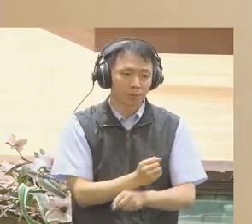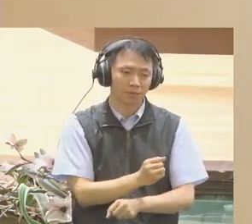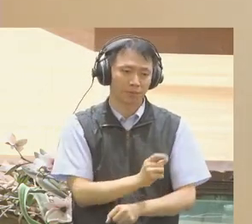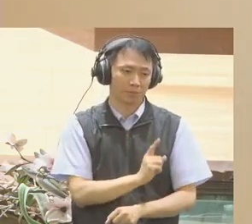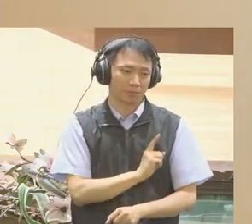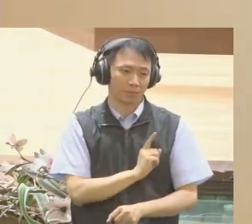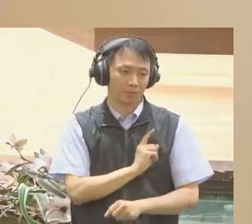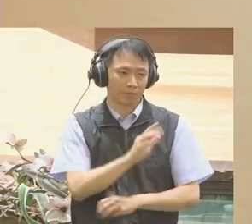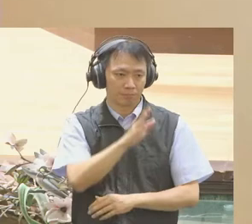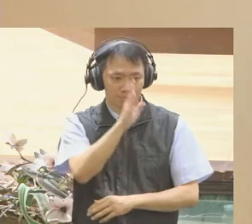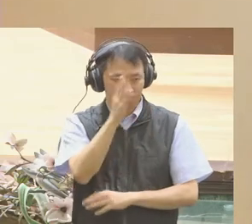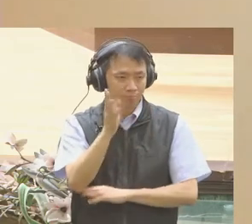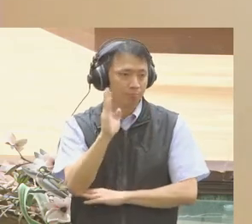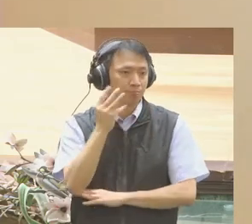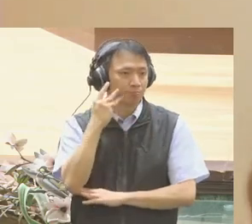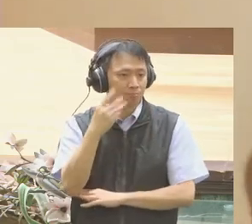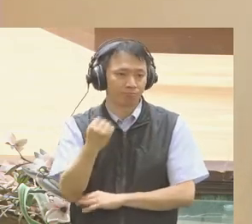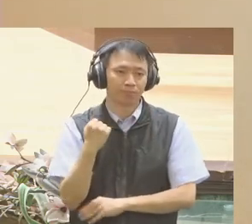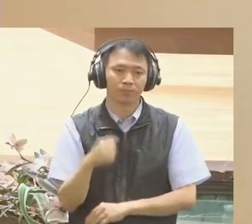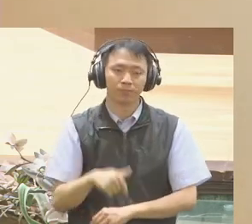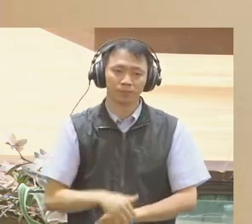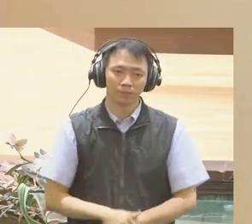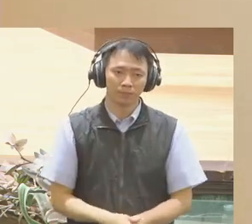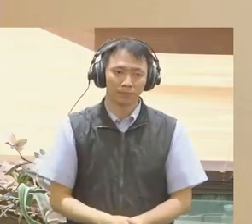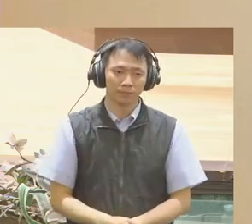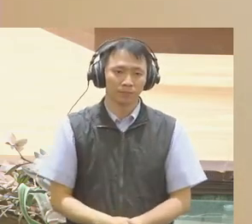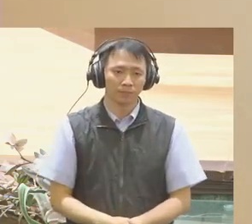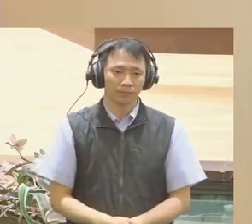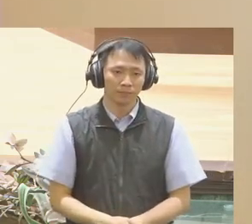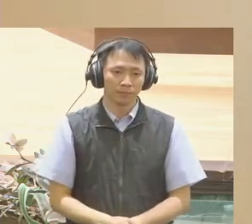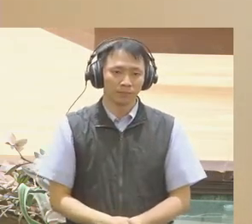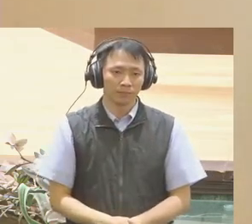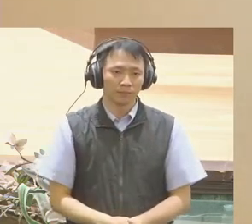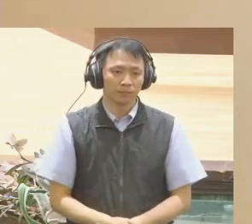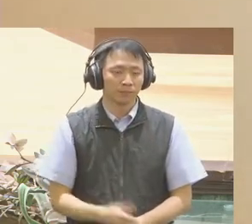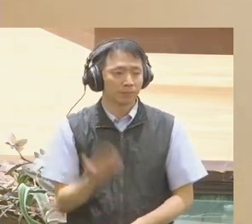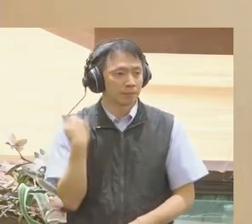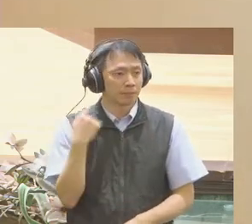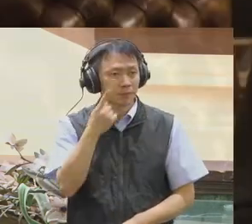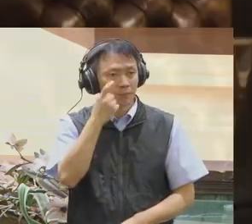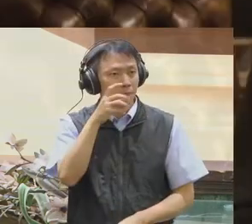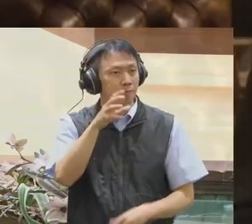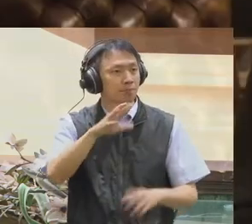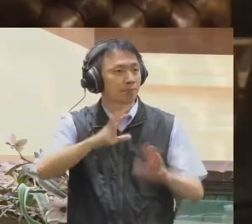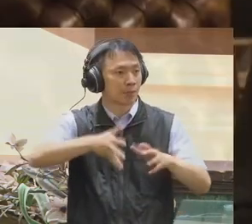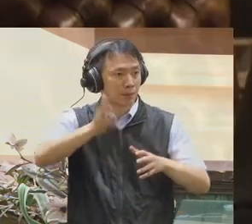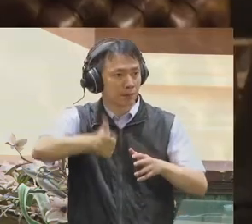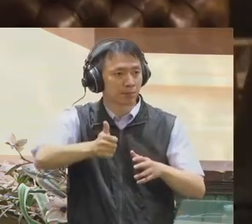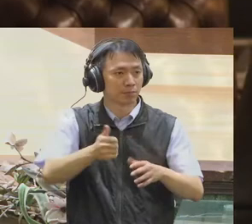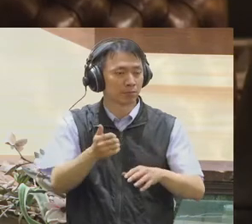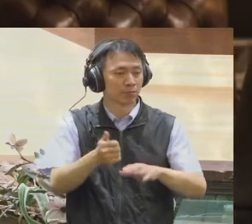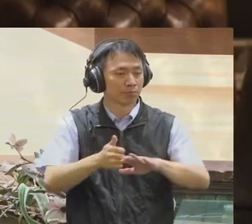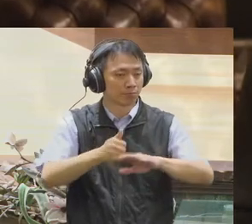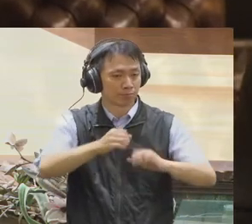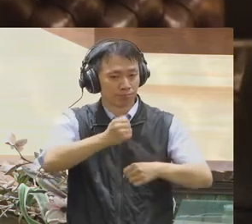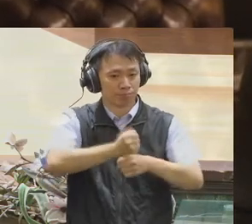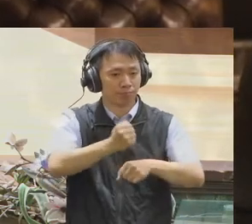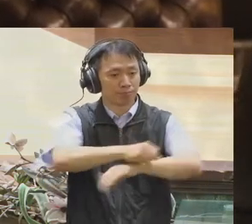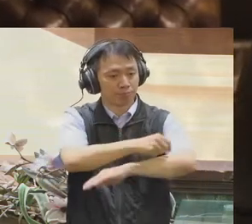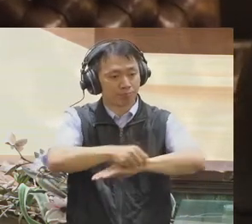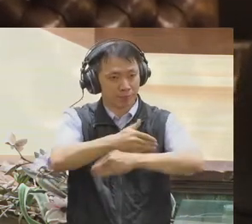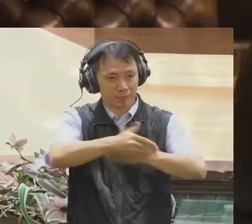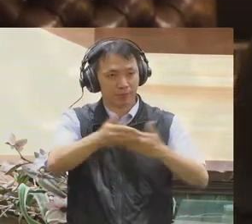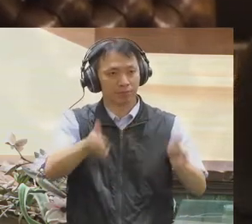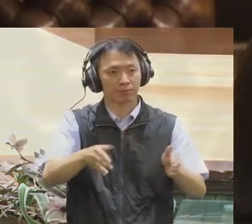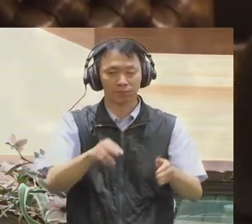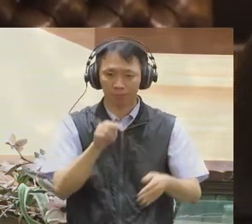The Office of Presidential Correspondents under President Obama's administration gave us a glimpse of a data source and a process of